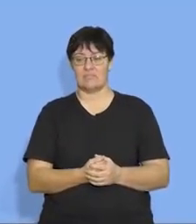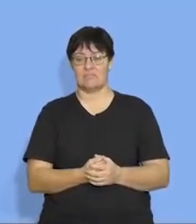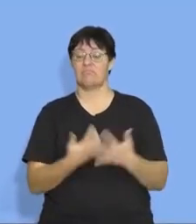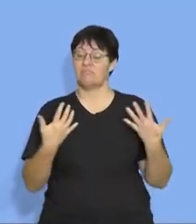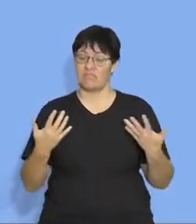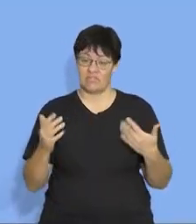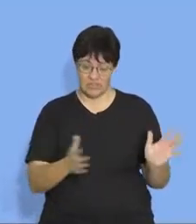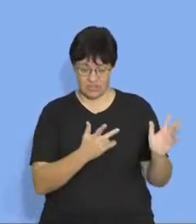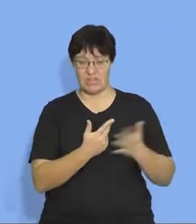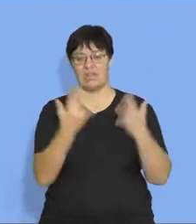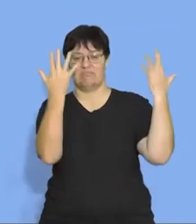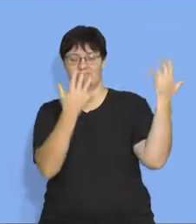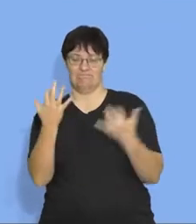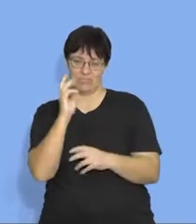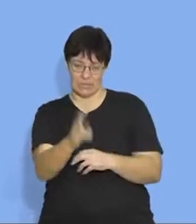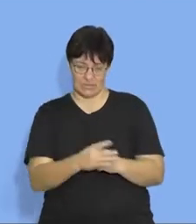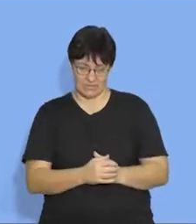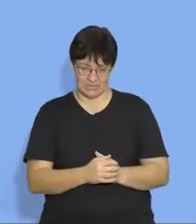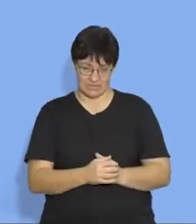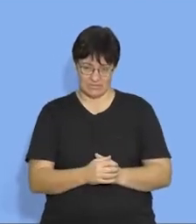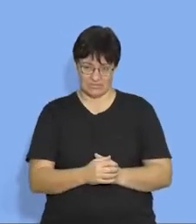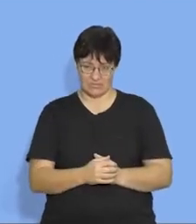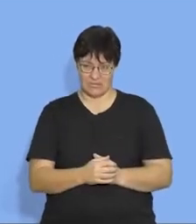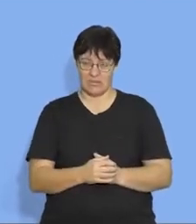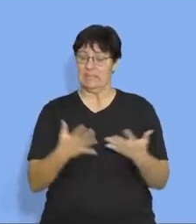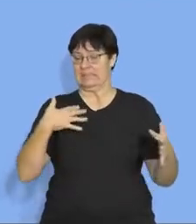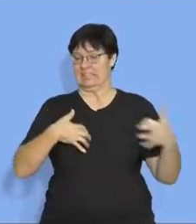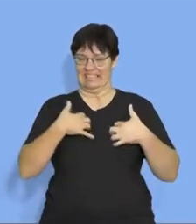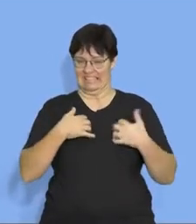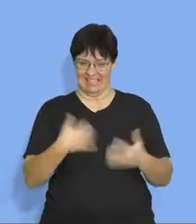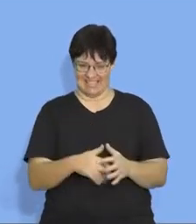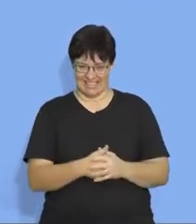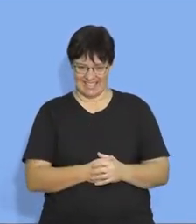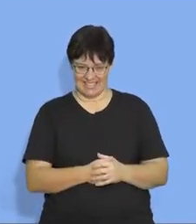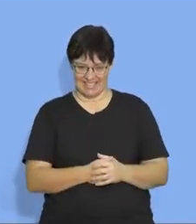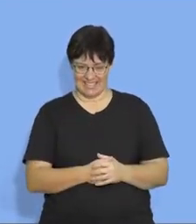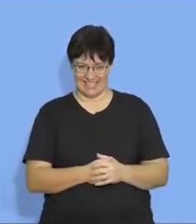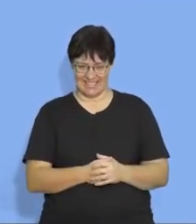Then we're going to do some calculations. So, that's all very exciting. Okay.